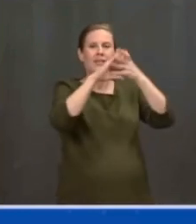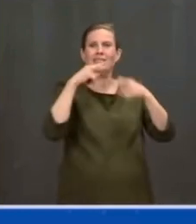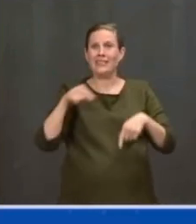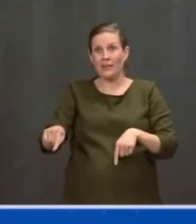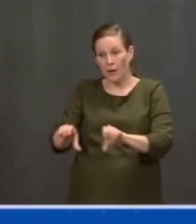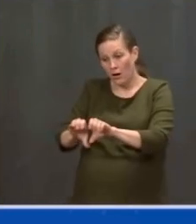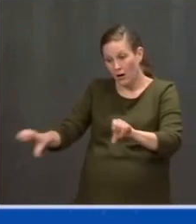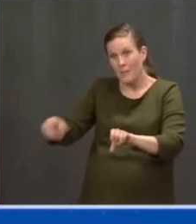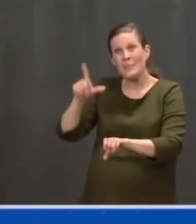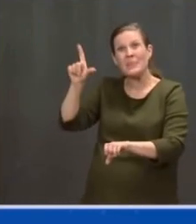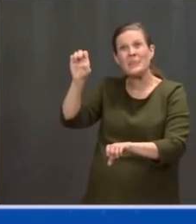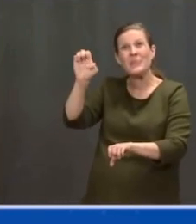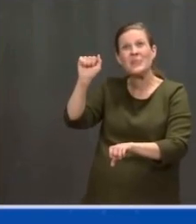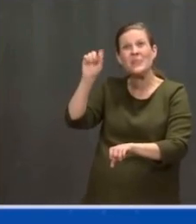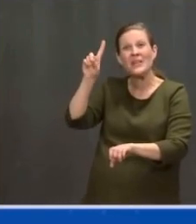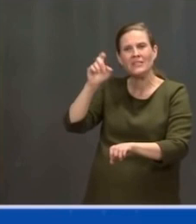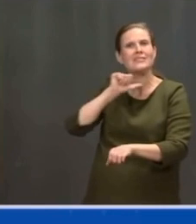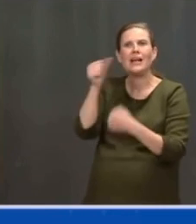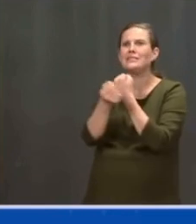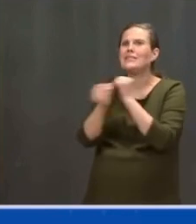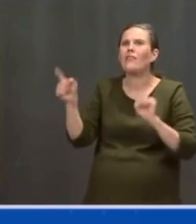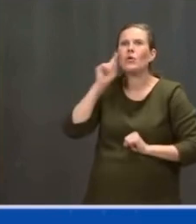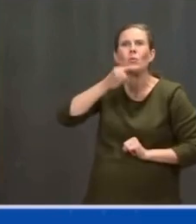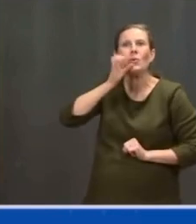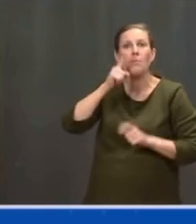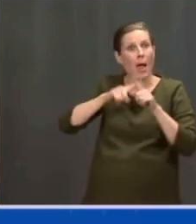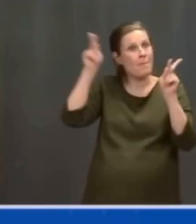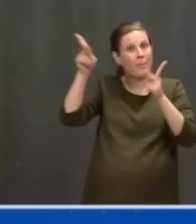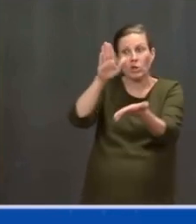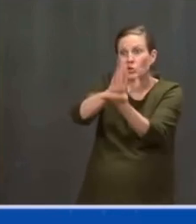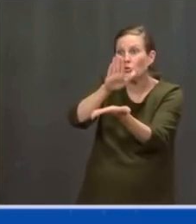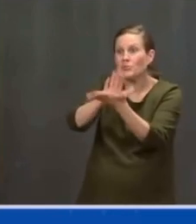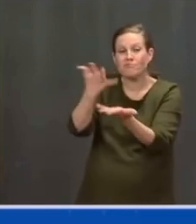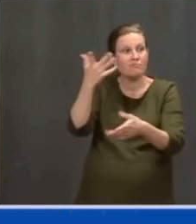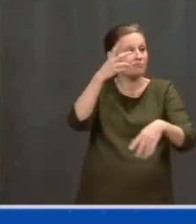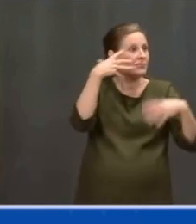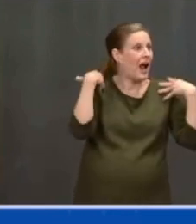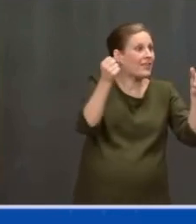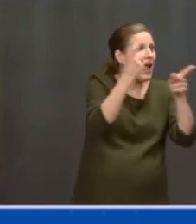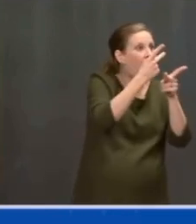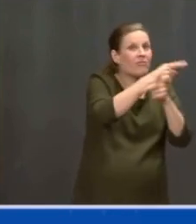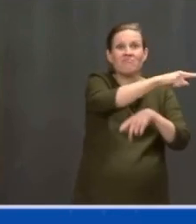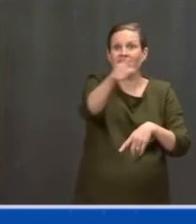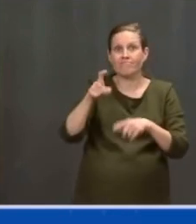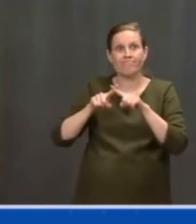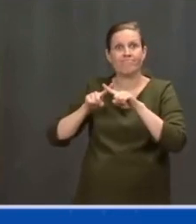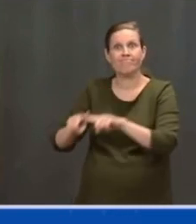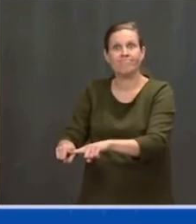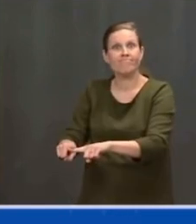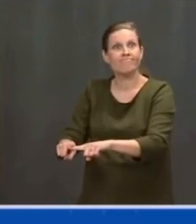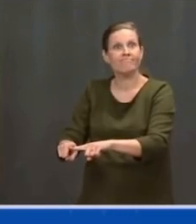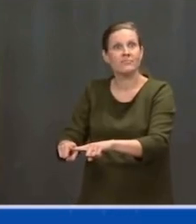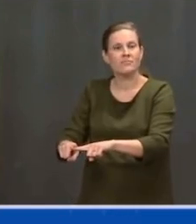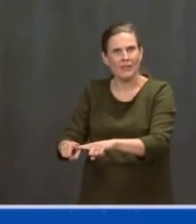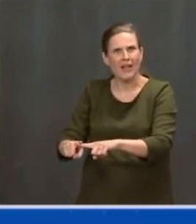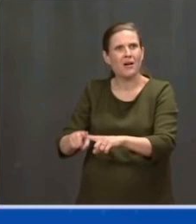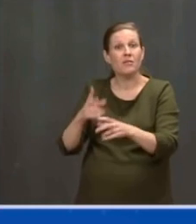exposure to lead for a child. Lead can slow development, cause learning behaviors